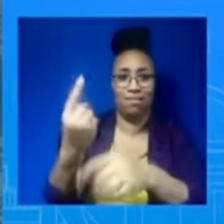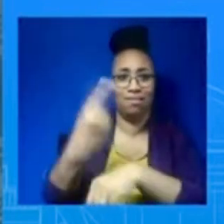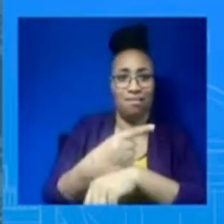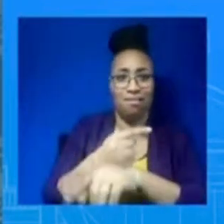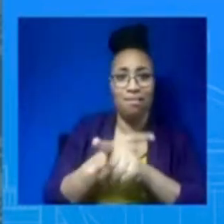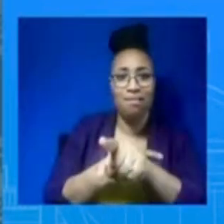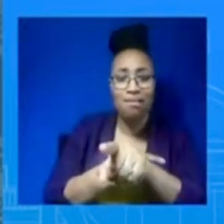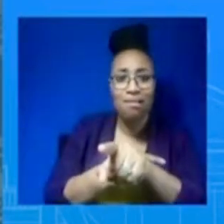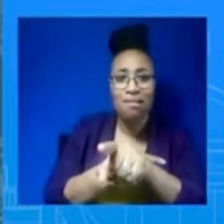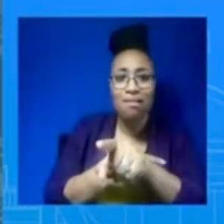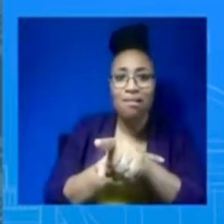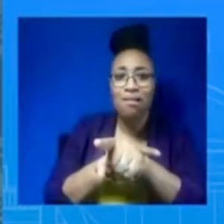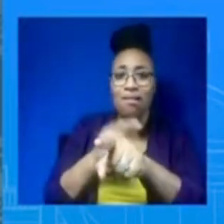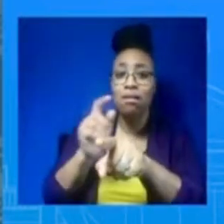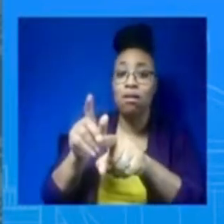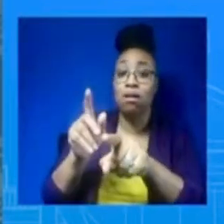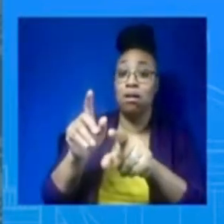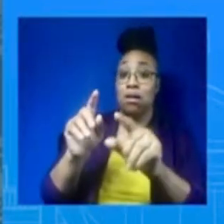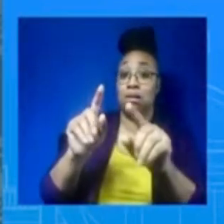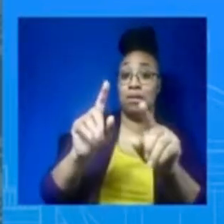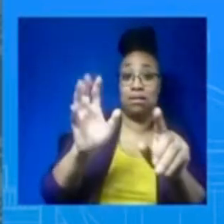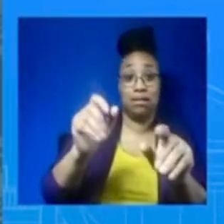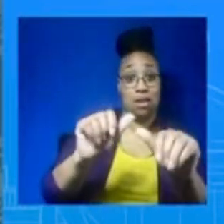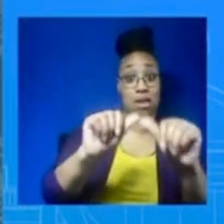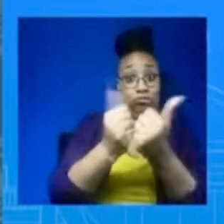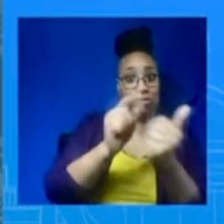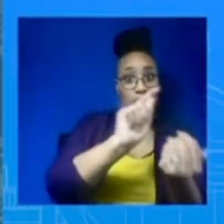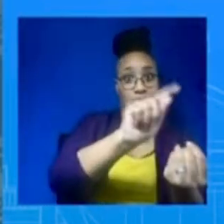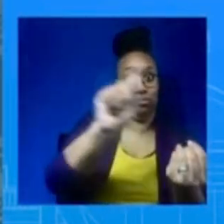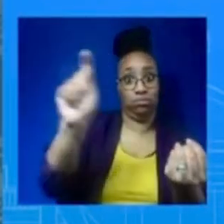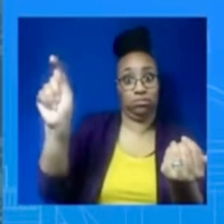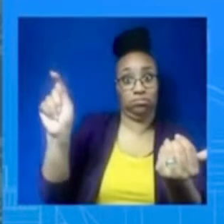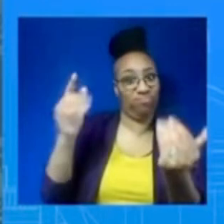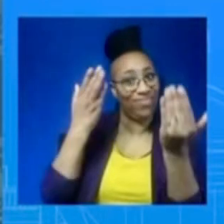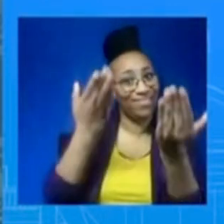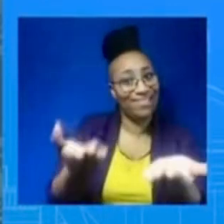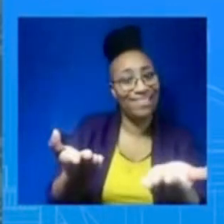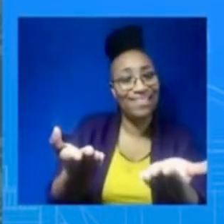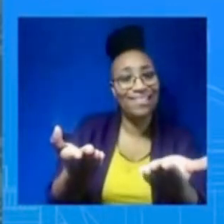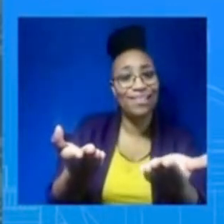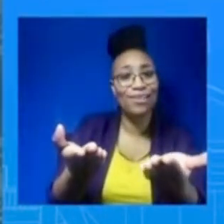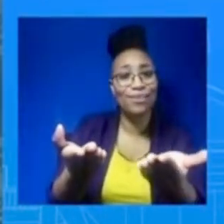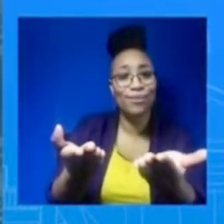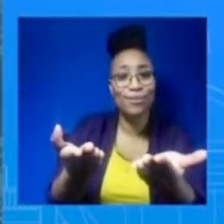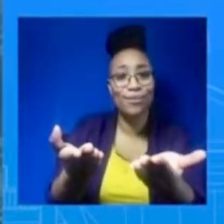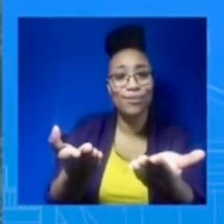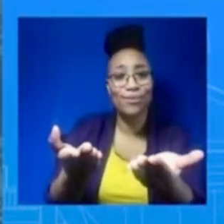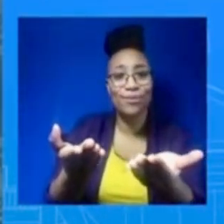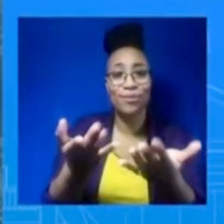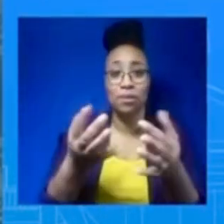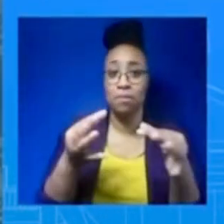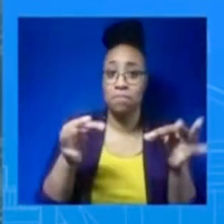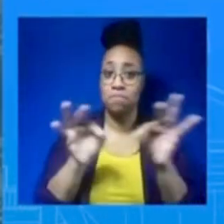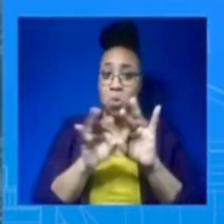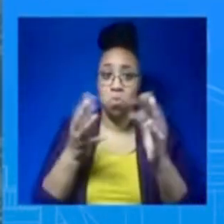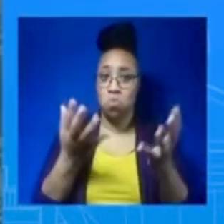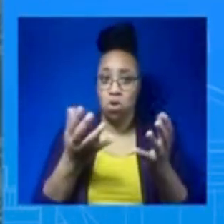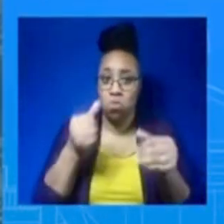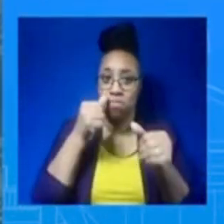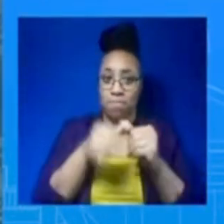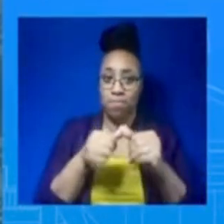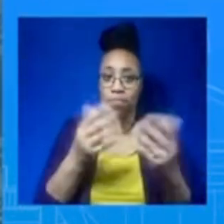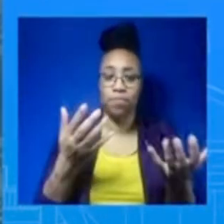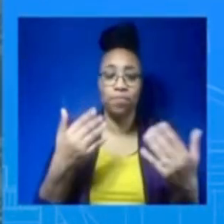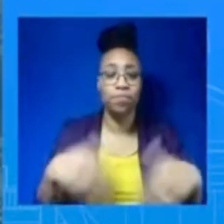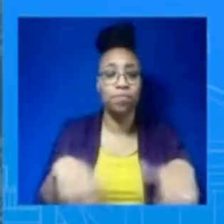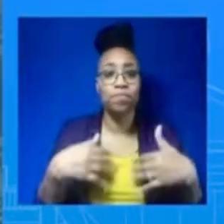on the ground, not just the EPA, within hours. It is also important to remember that it was a serious accident. And so when these